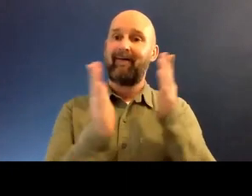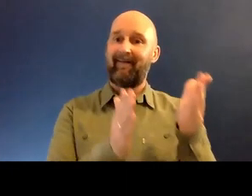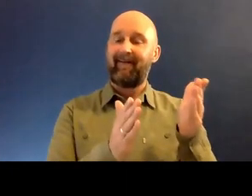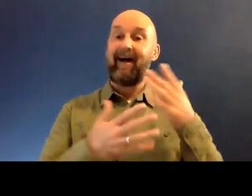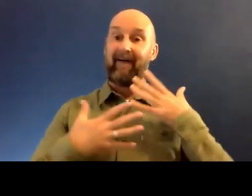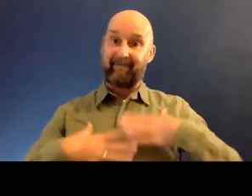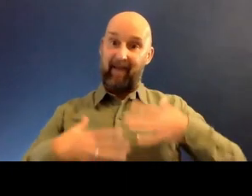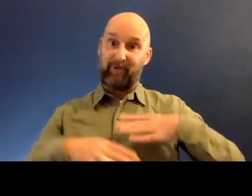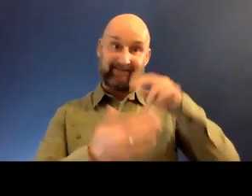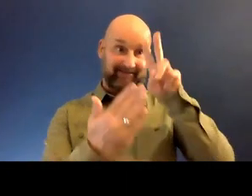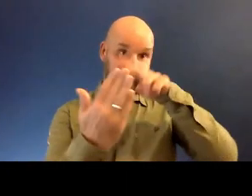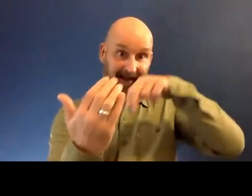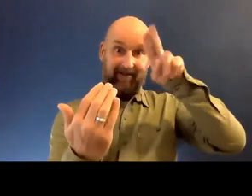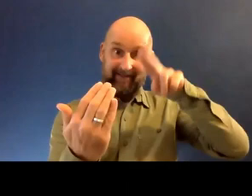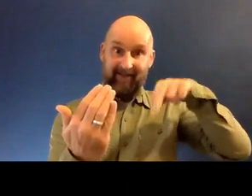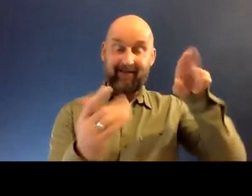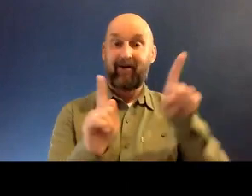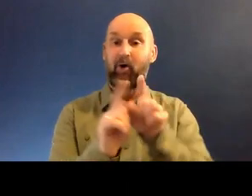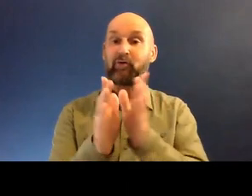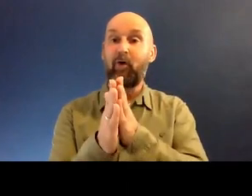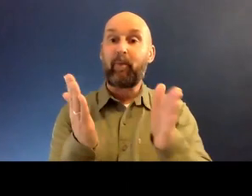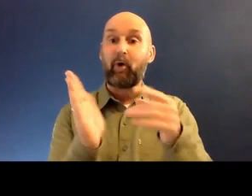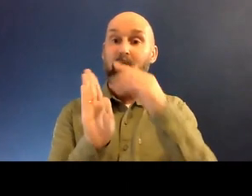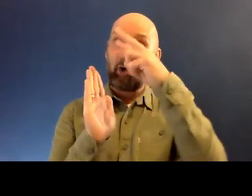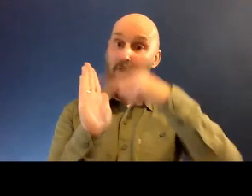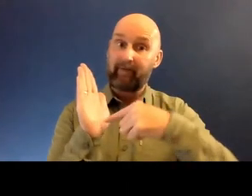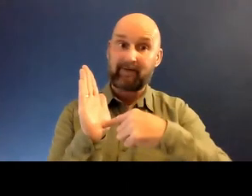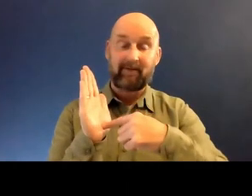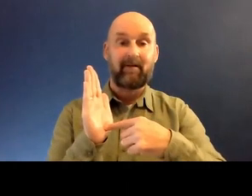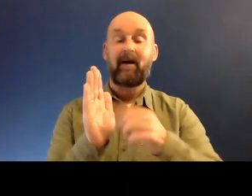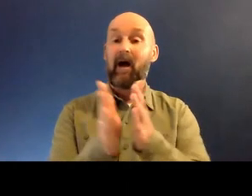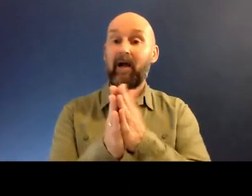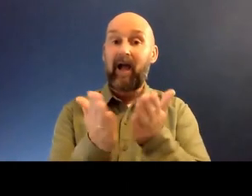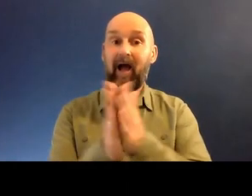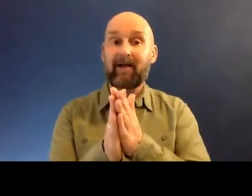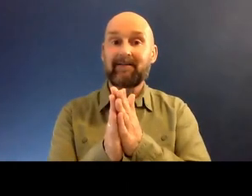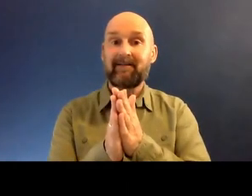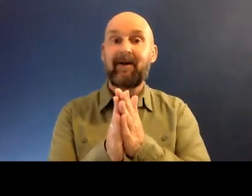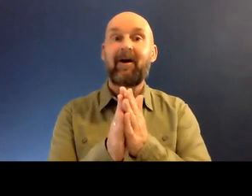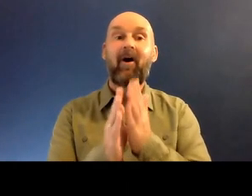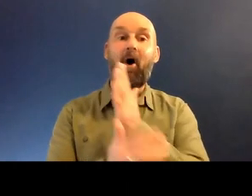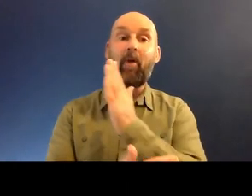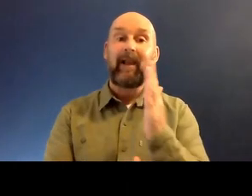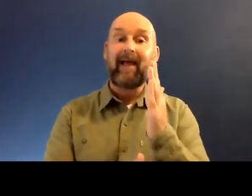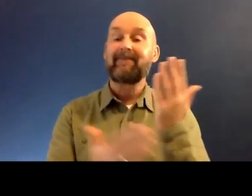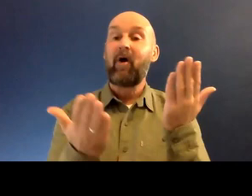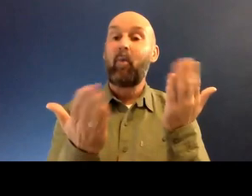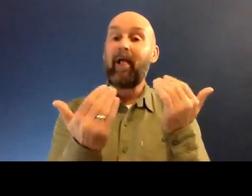fabrics, book covers, for example, cards that says, welcome to Liverpool on the left-hand side.